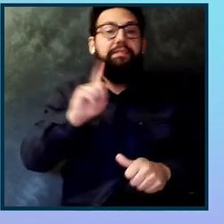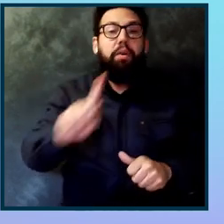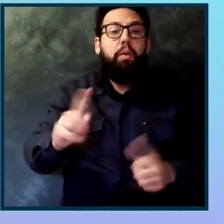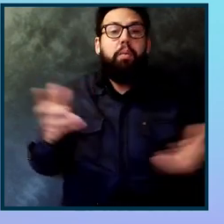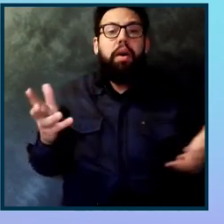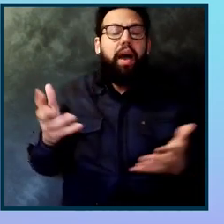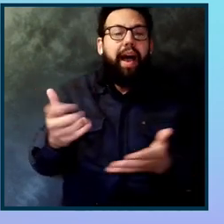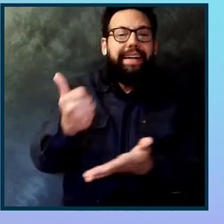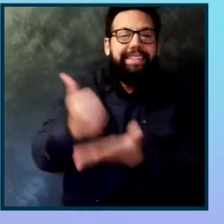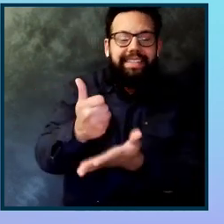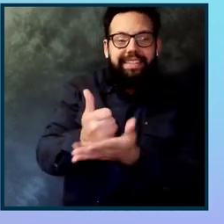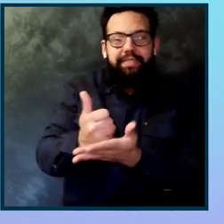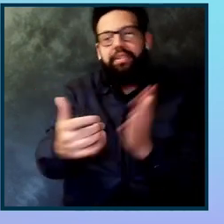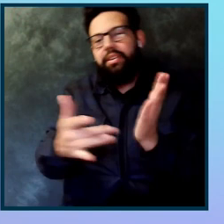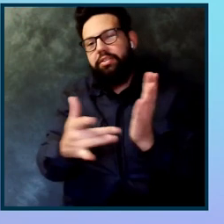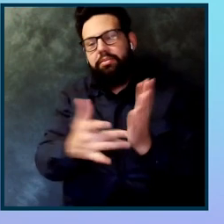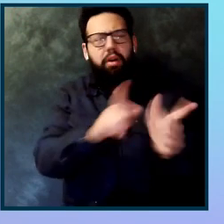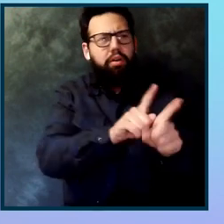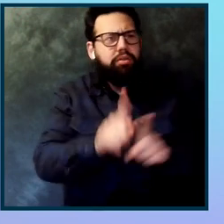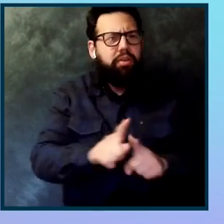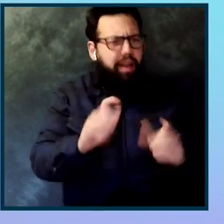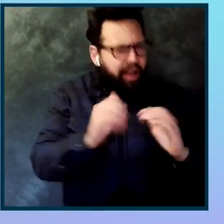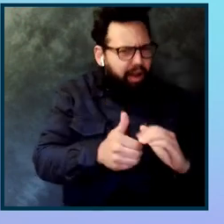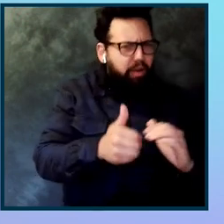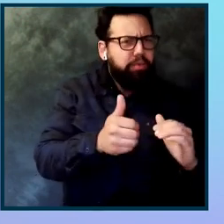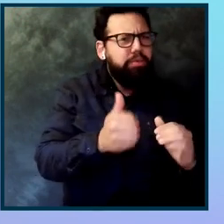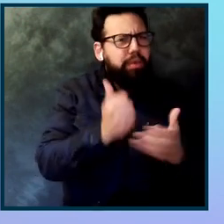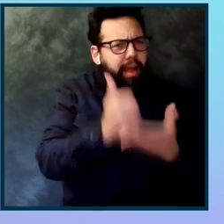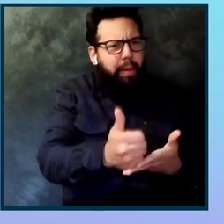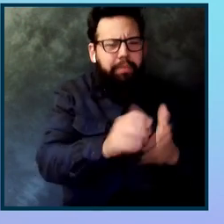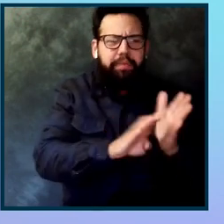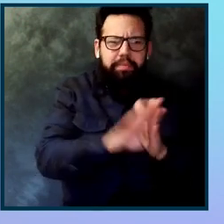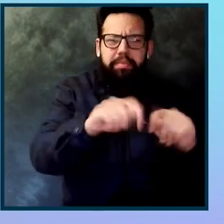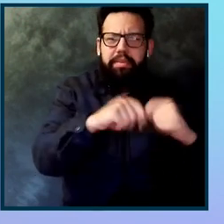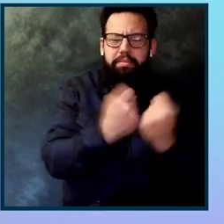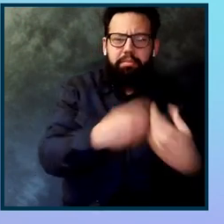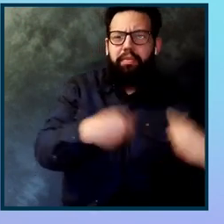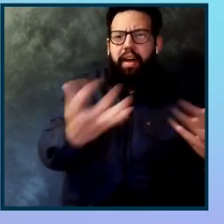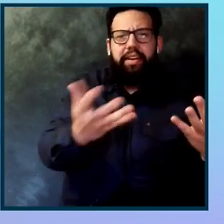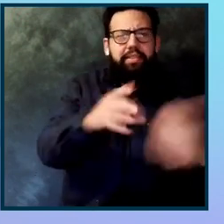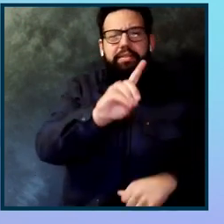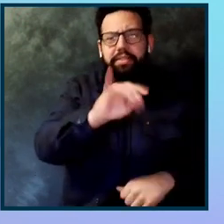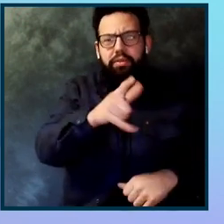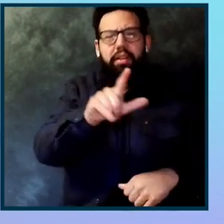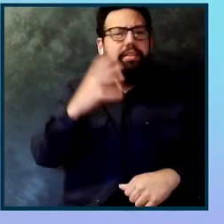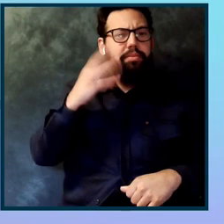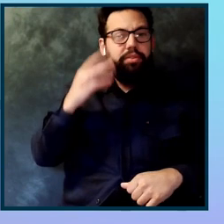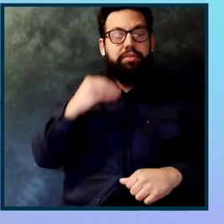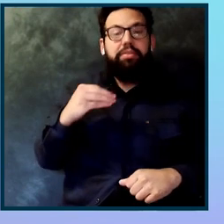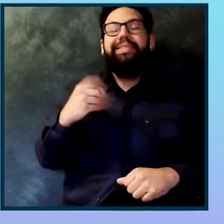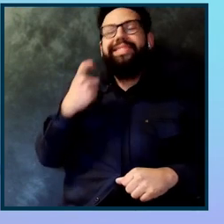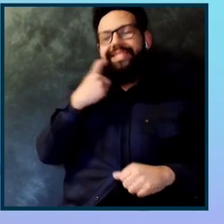do and what we can do to help development teams produce accessible digital experiences. Last week, we announced our most recent enhancement